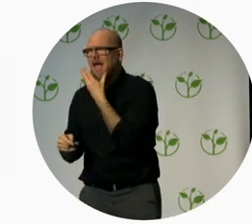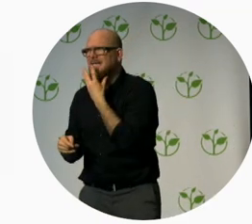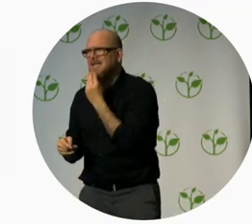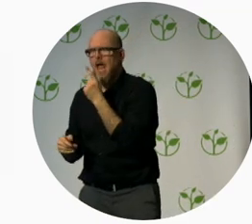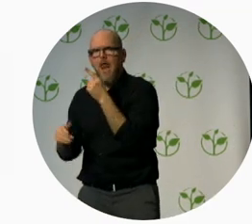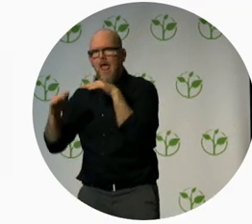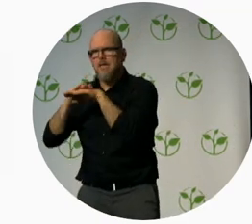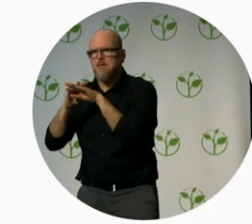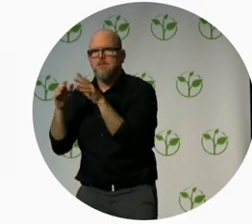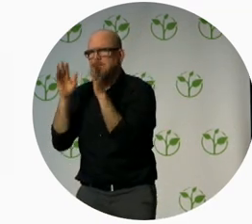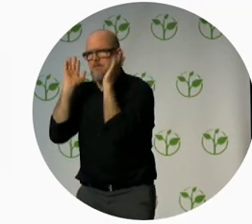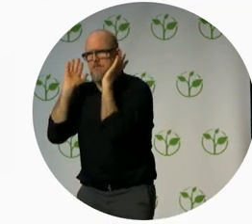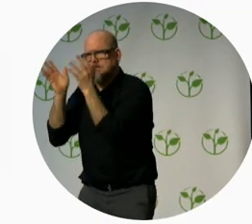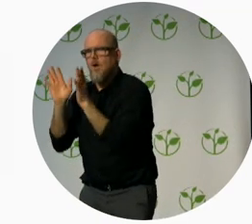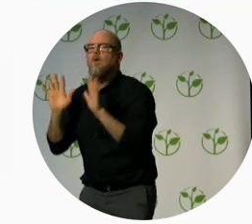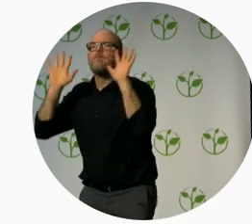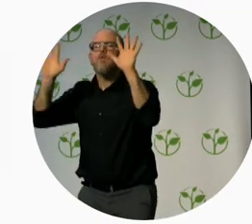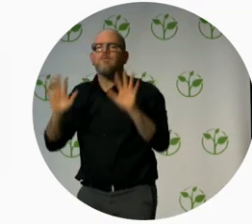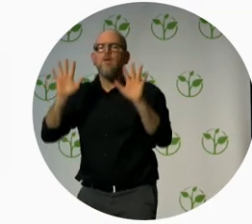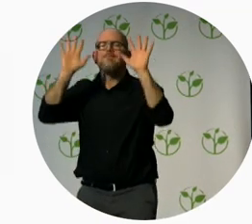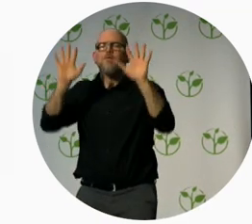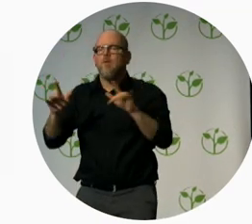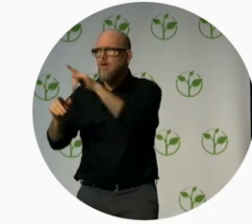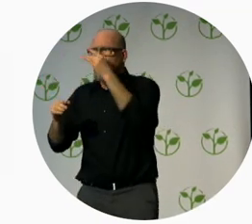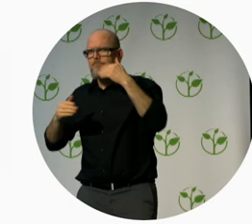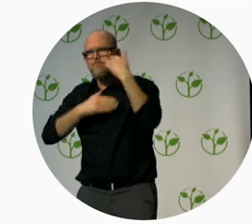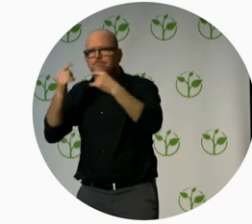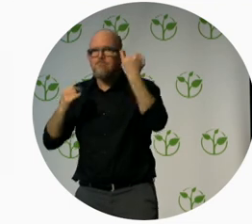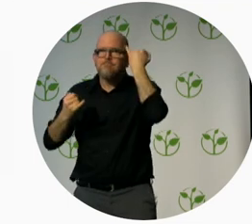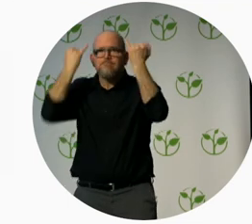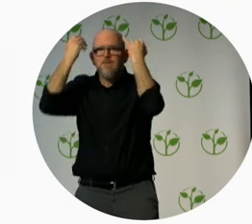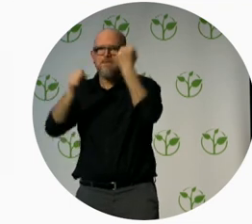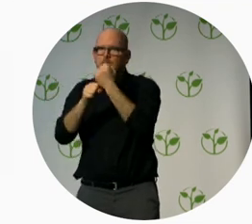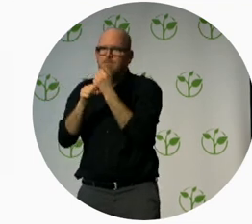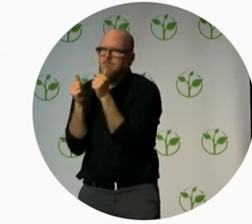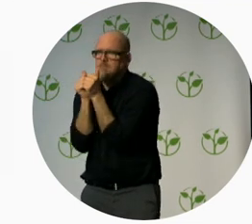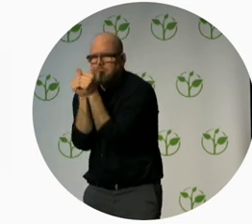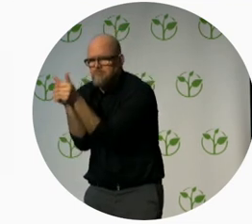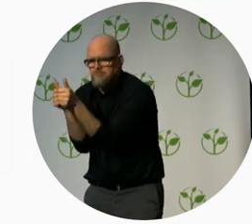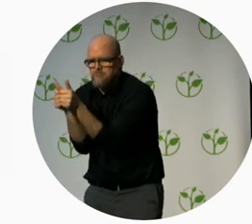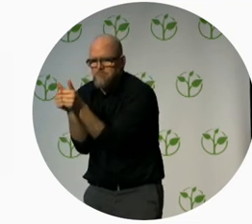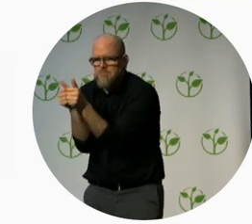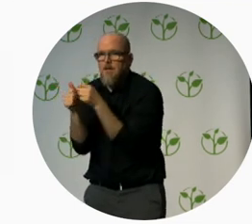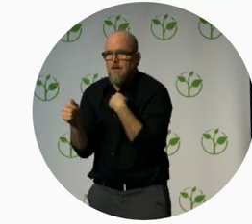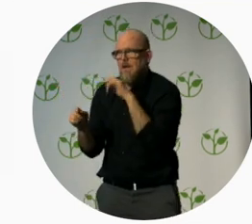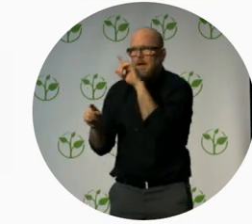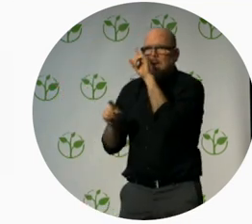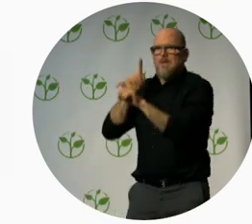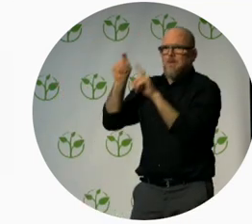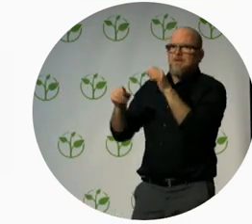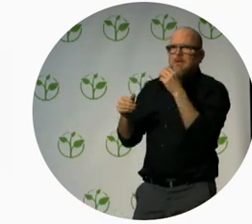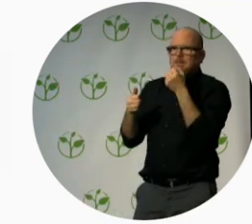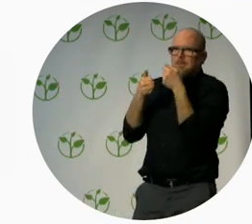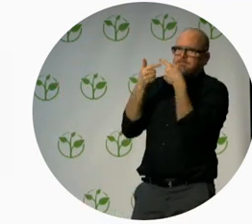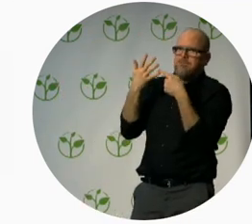your innovations and work. And also any question. I mean any question. No question is stupid right? No question is stupid. But and